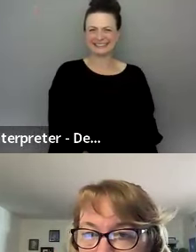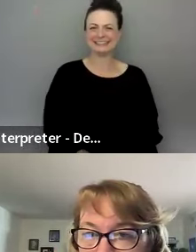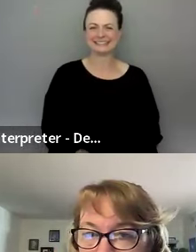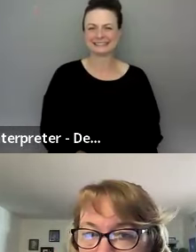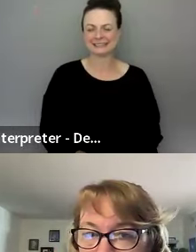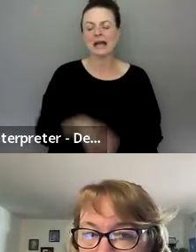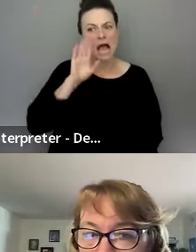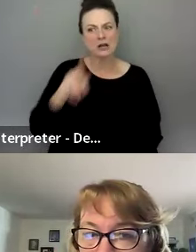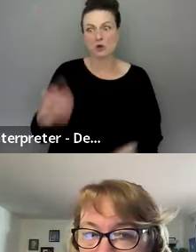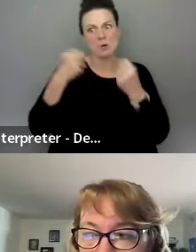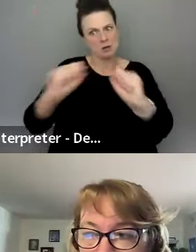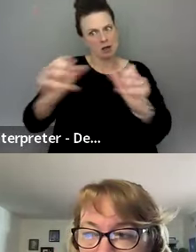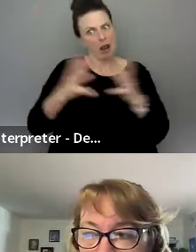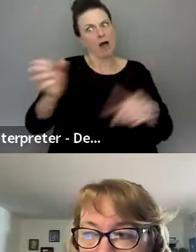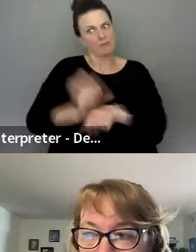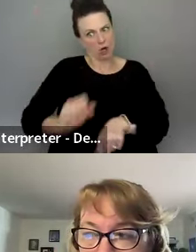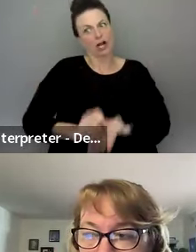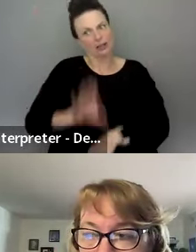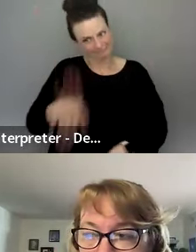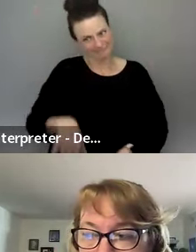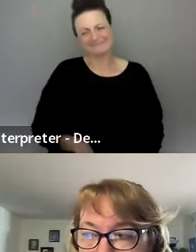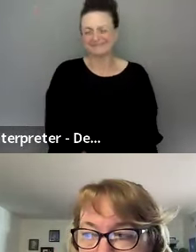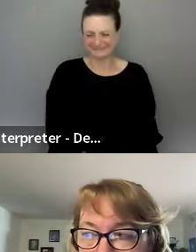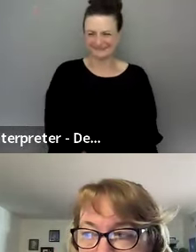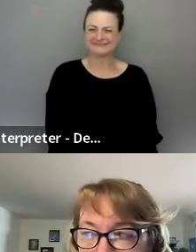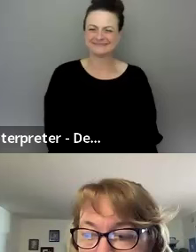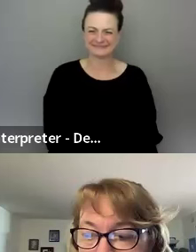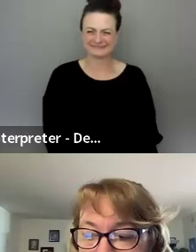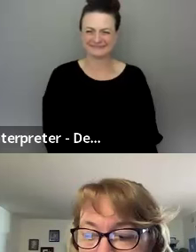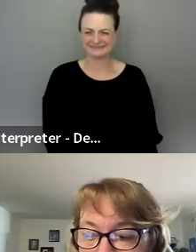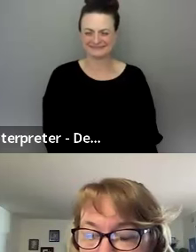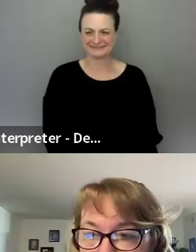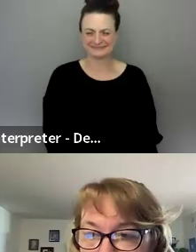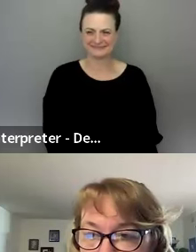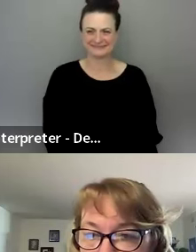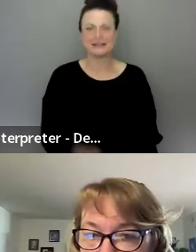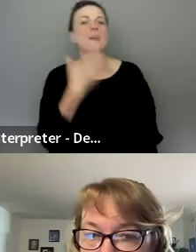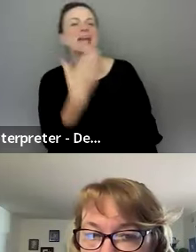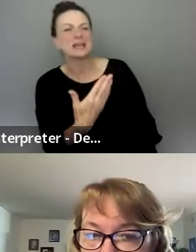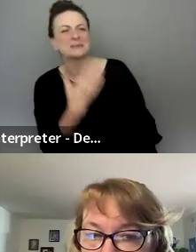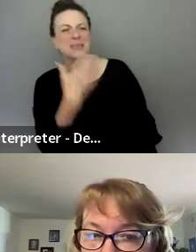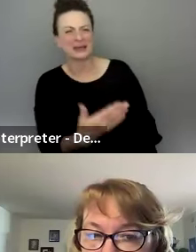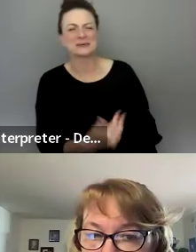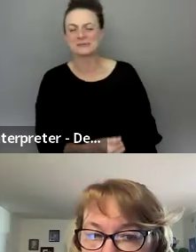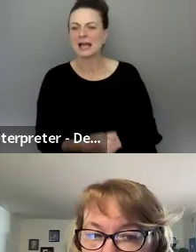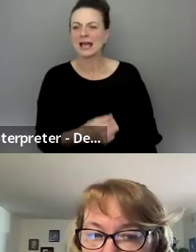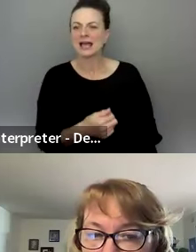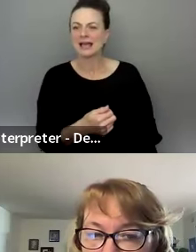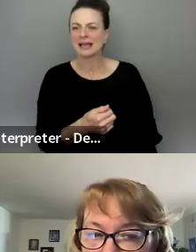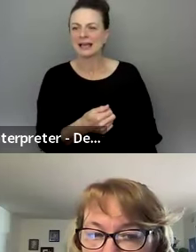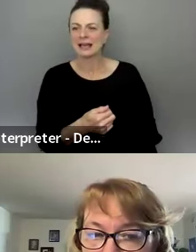Cause I know you put a lot of effort in it. So thank you. Thank you. And then,